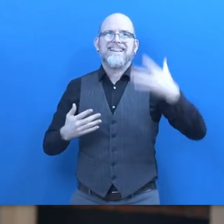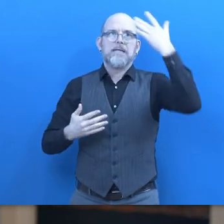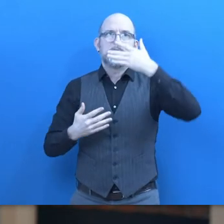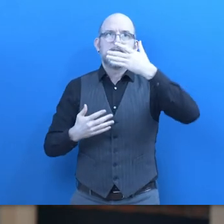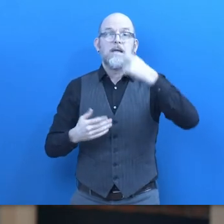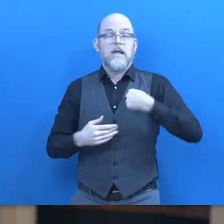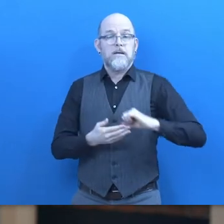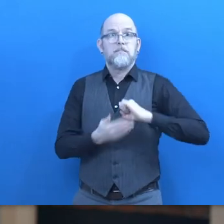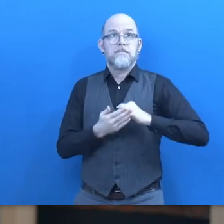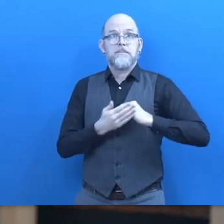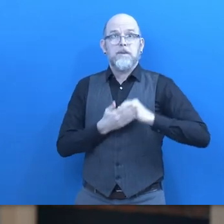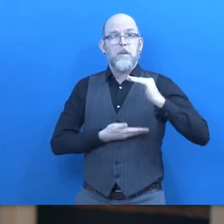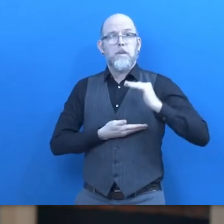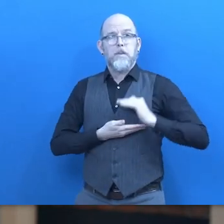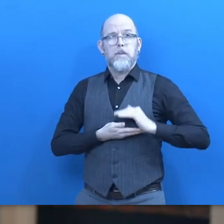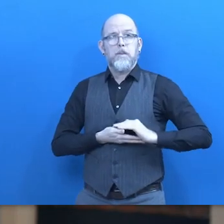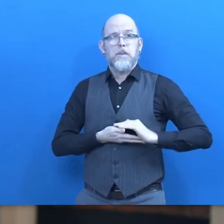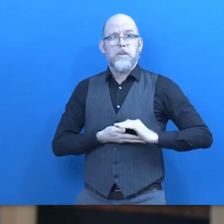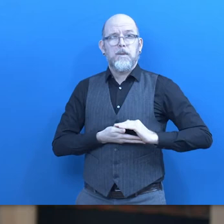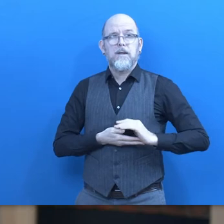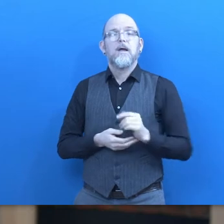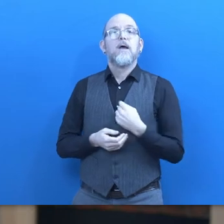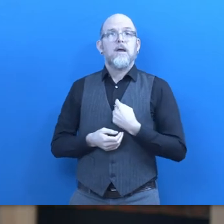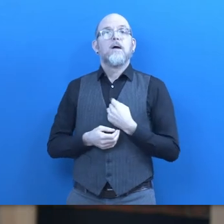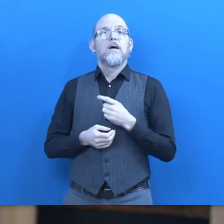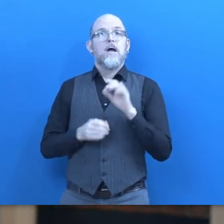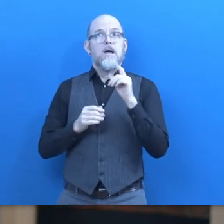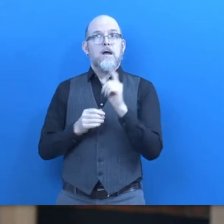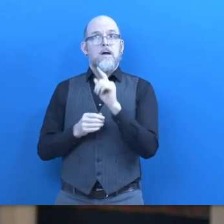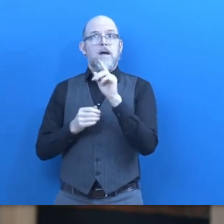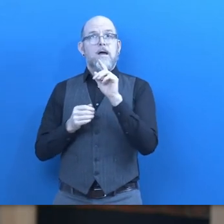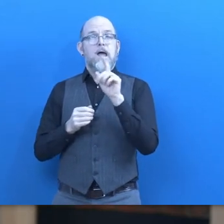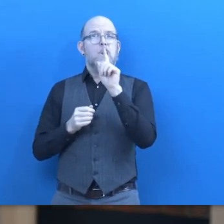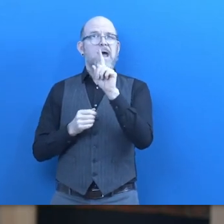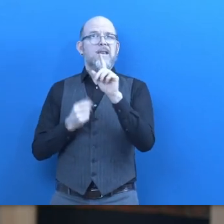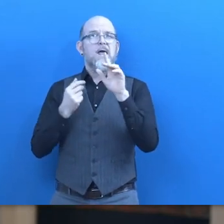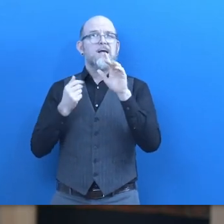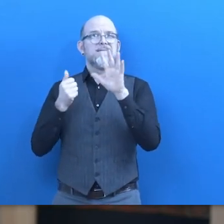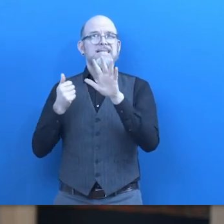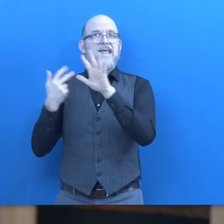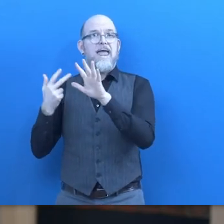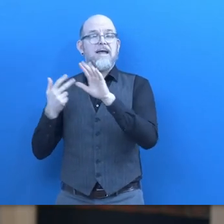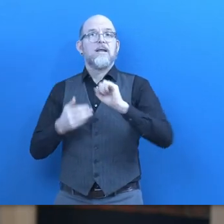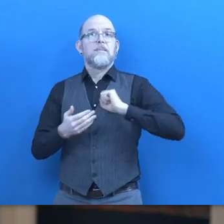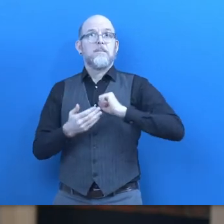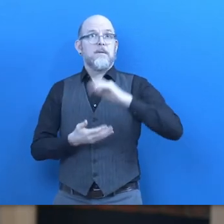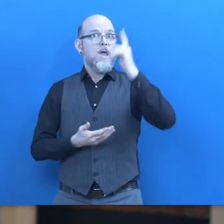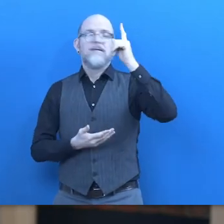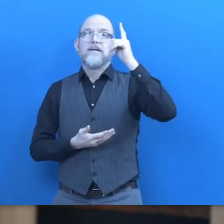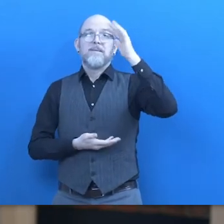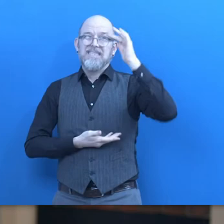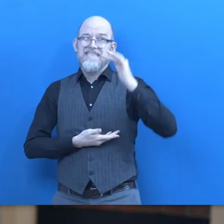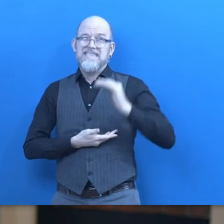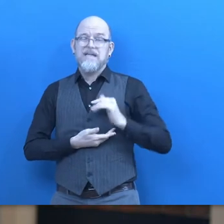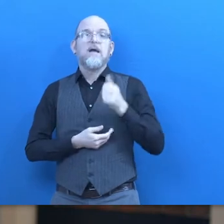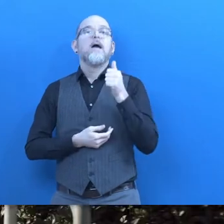165 that flashing is a little bit slower but if you were to walk in front of me or past me during one of those flashes I may never